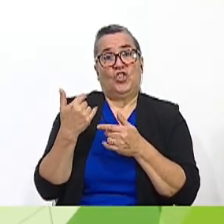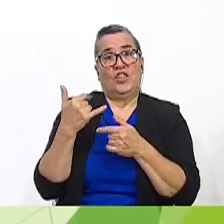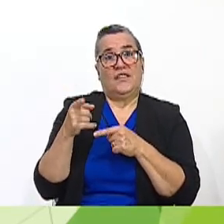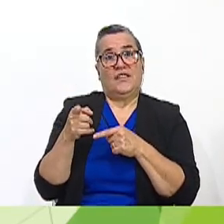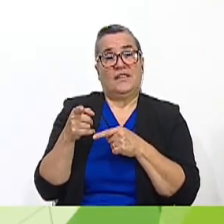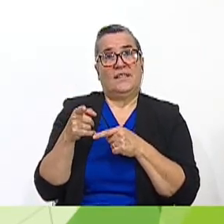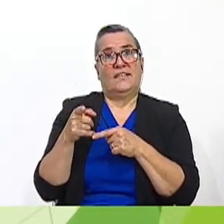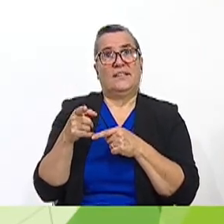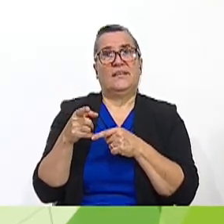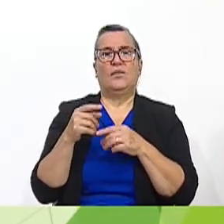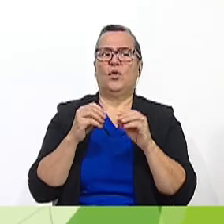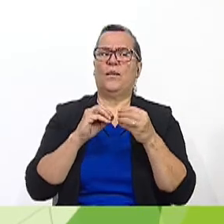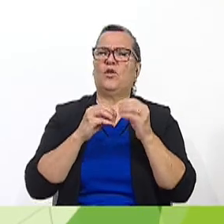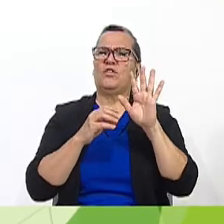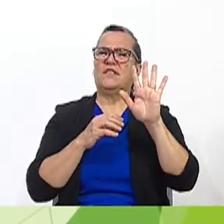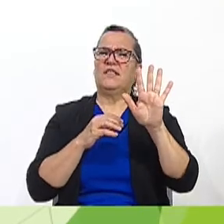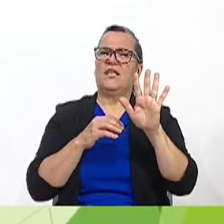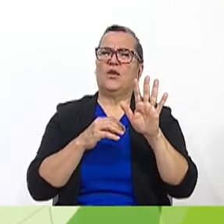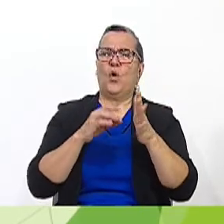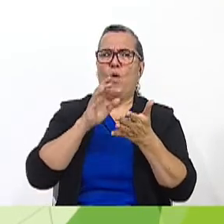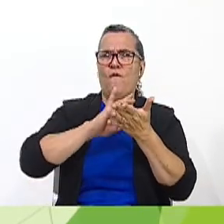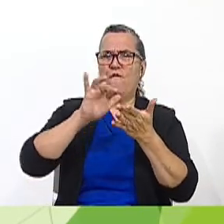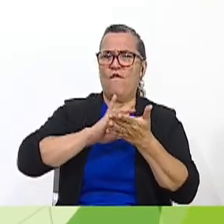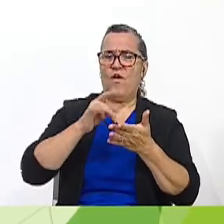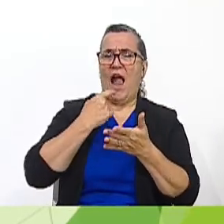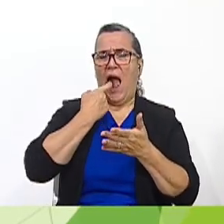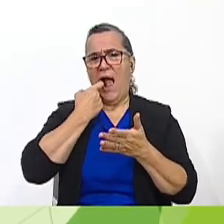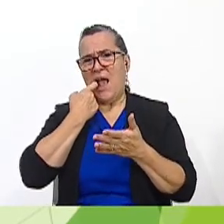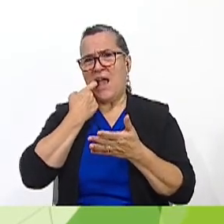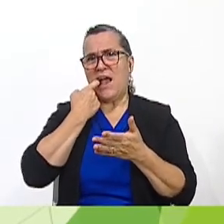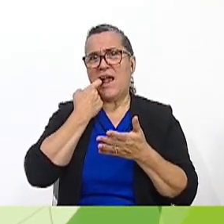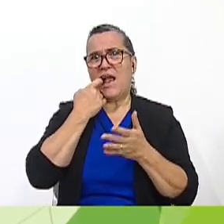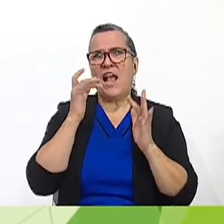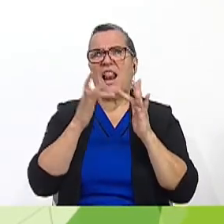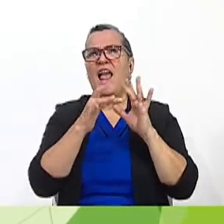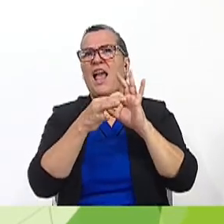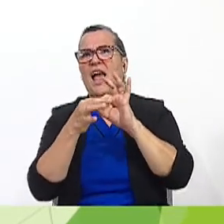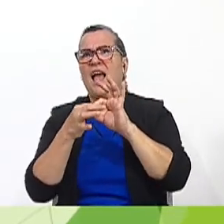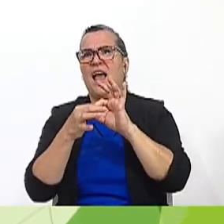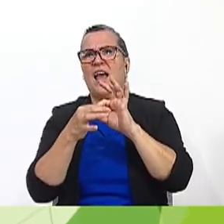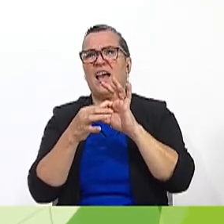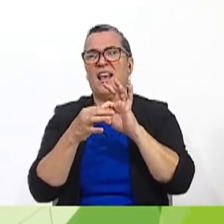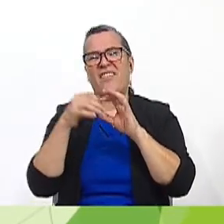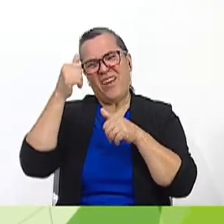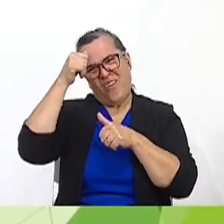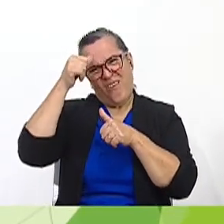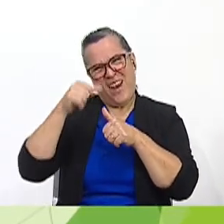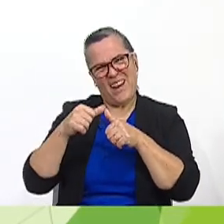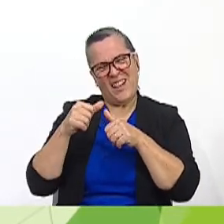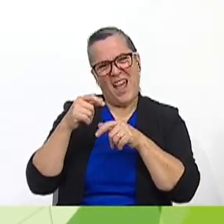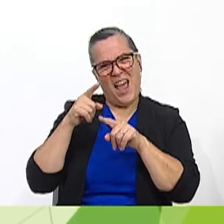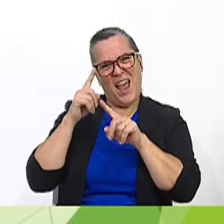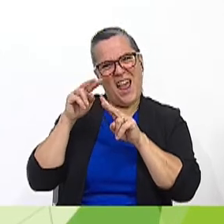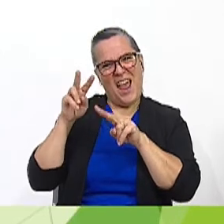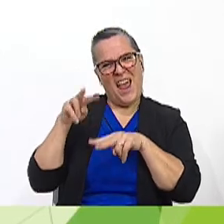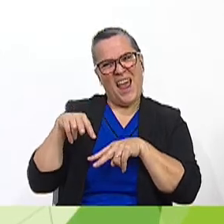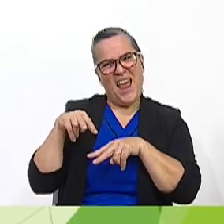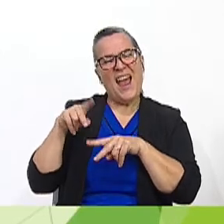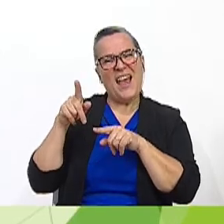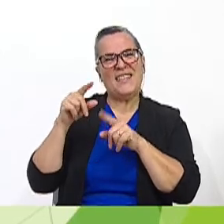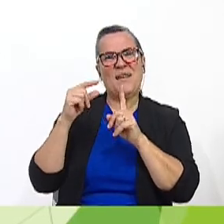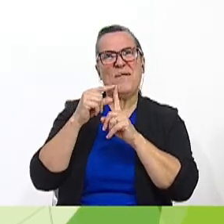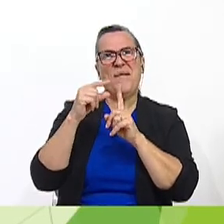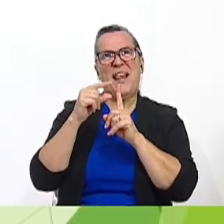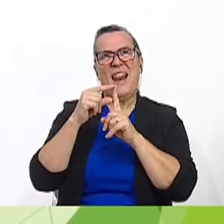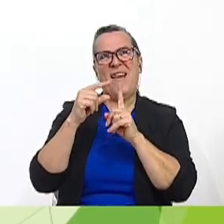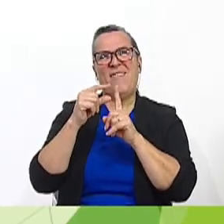Number five. Smartphone addiction is linked to, remember that we check or we review that word